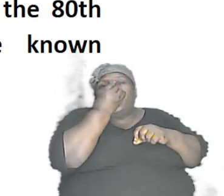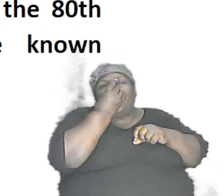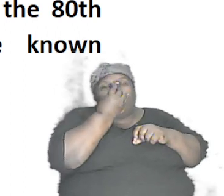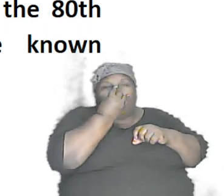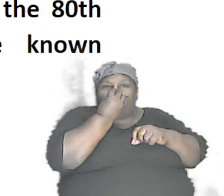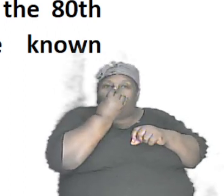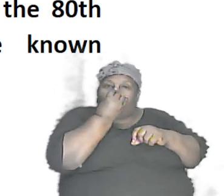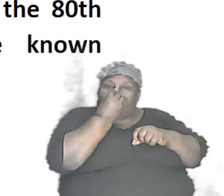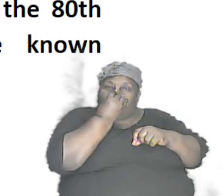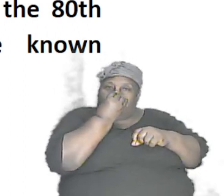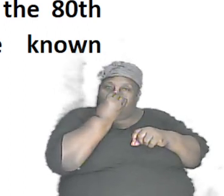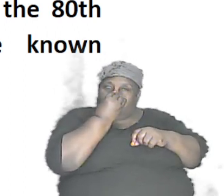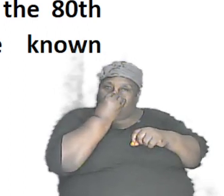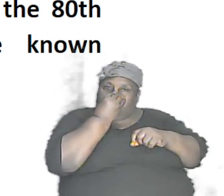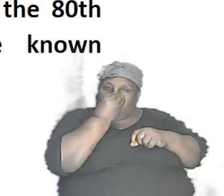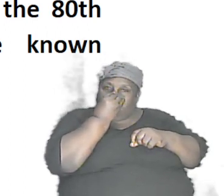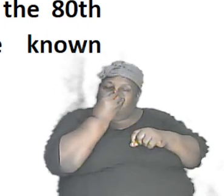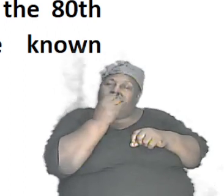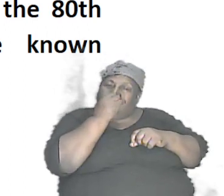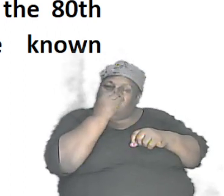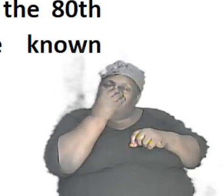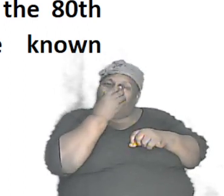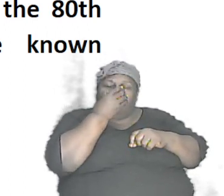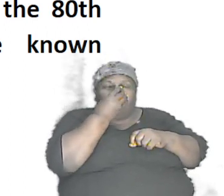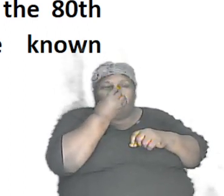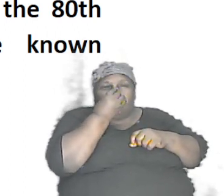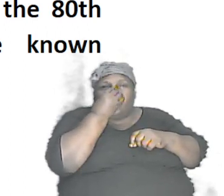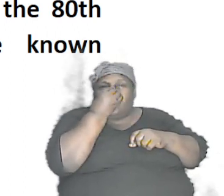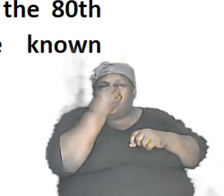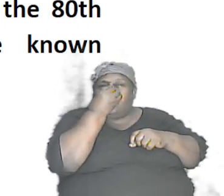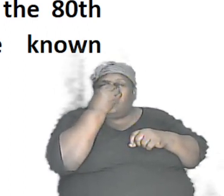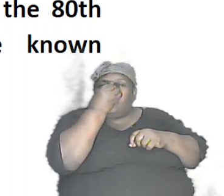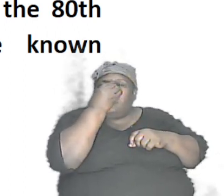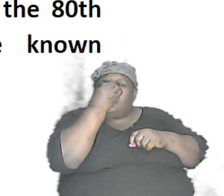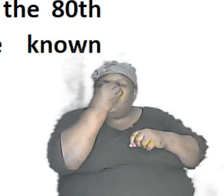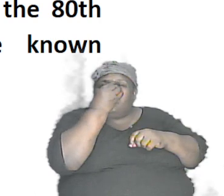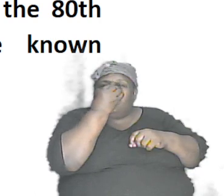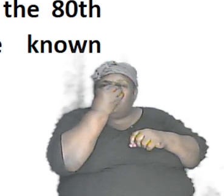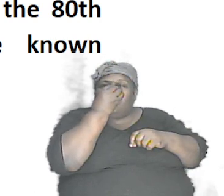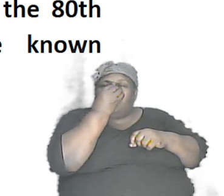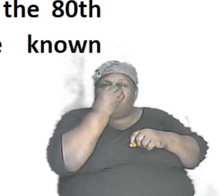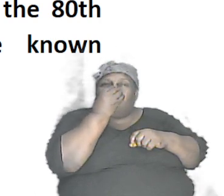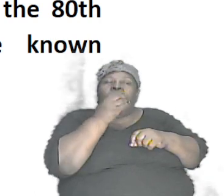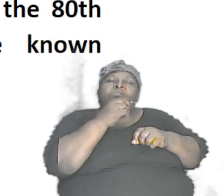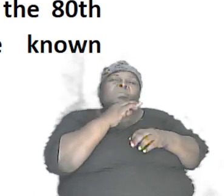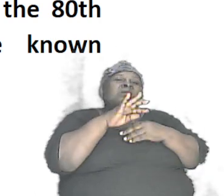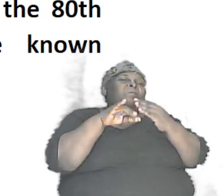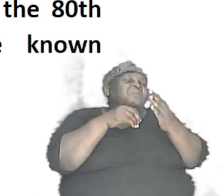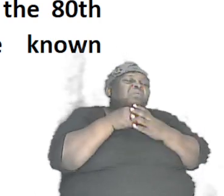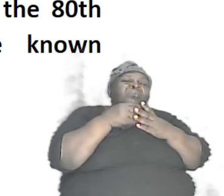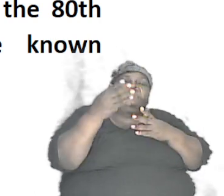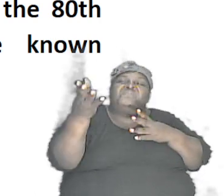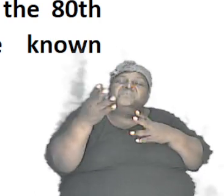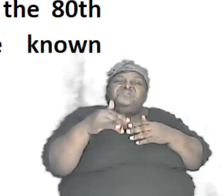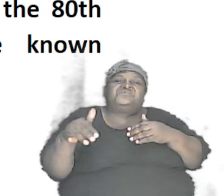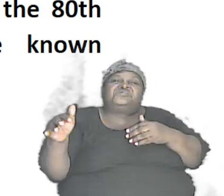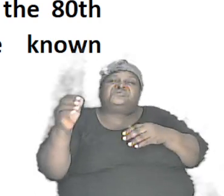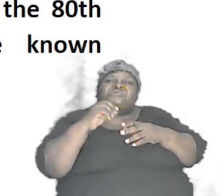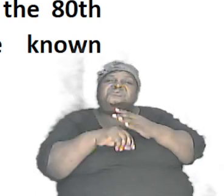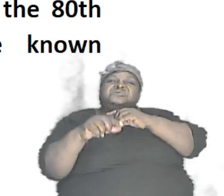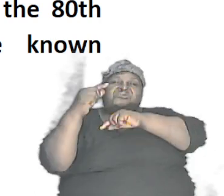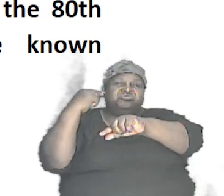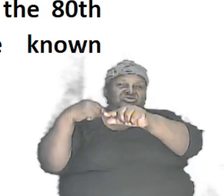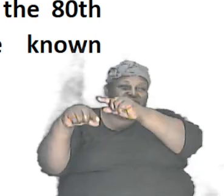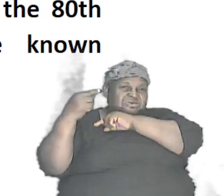straight and it is not flat and spread out it is kind of straight and off the face and all of those things are in the gene